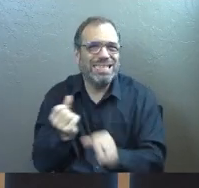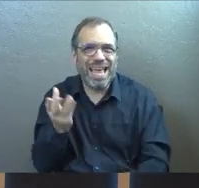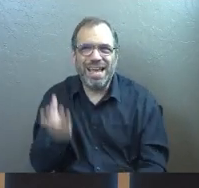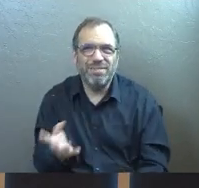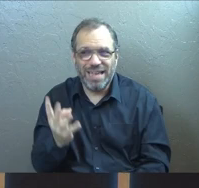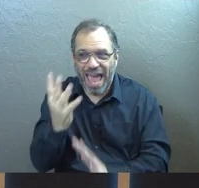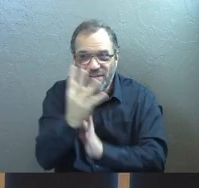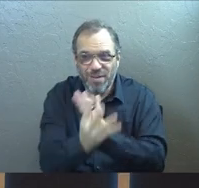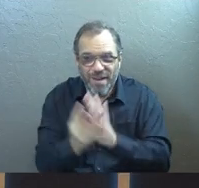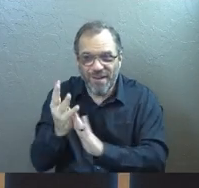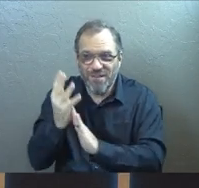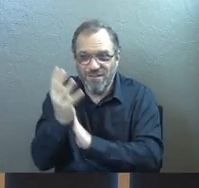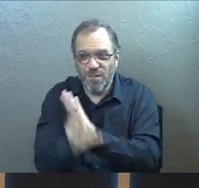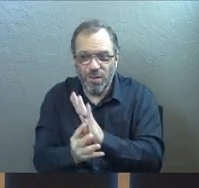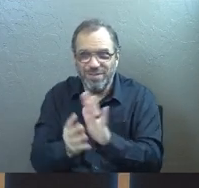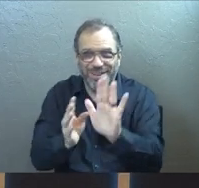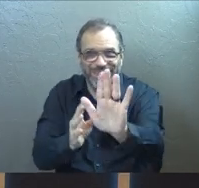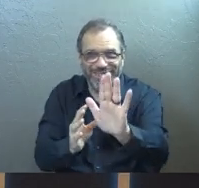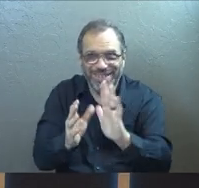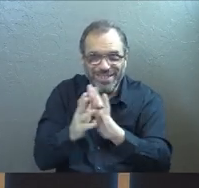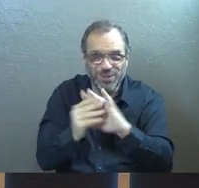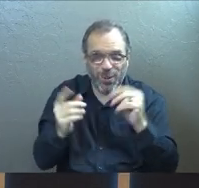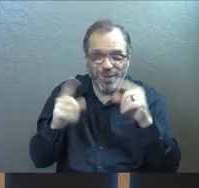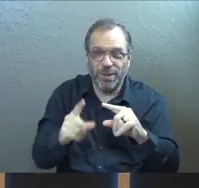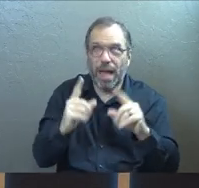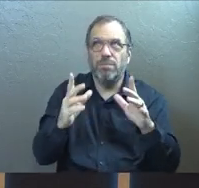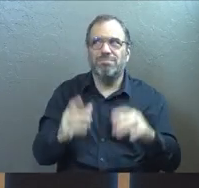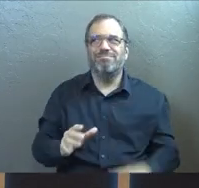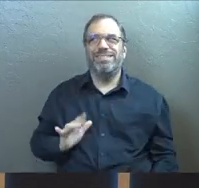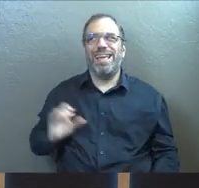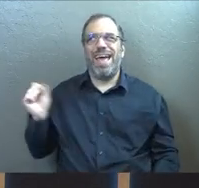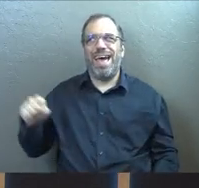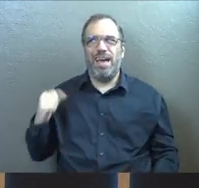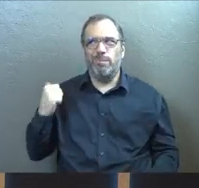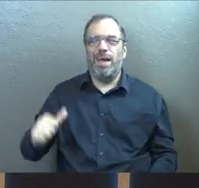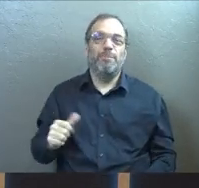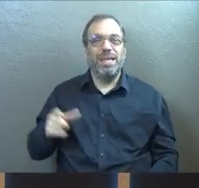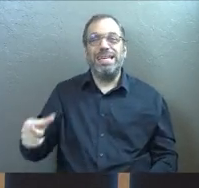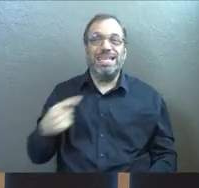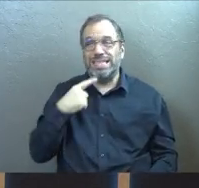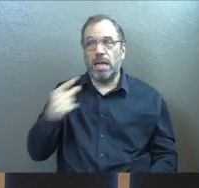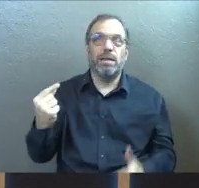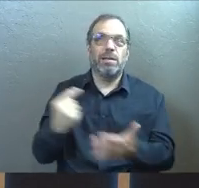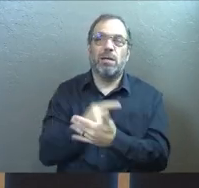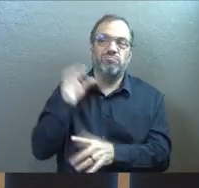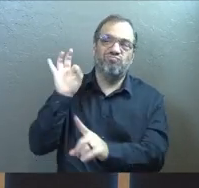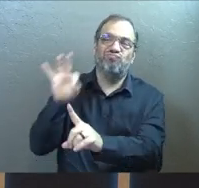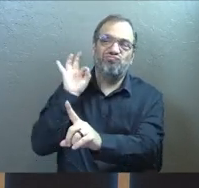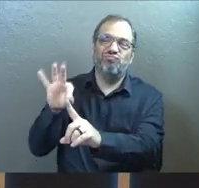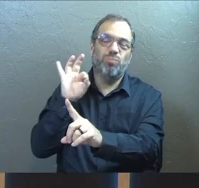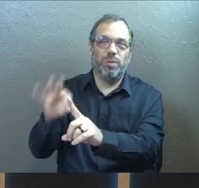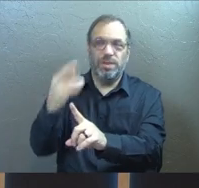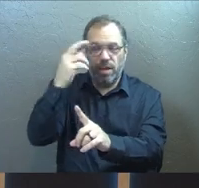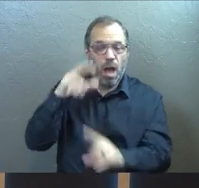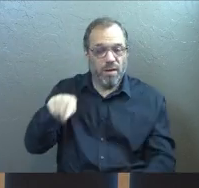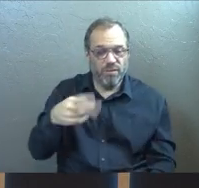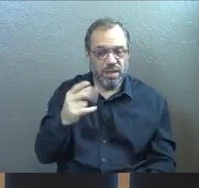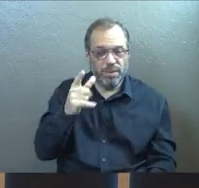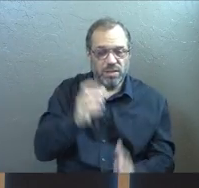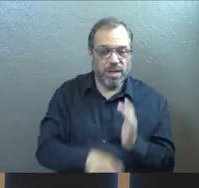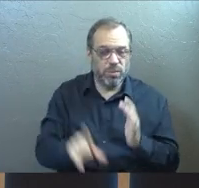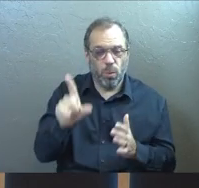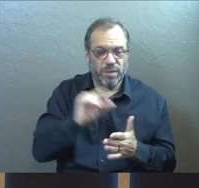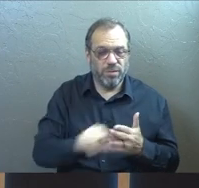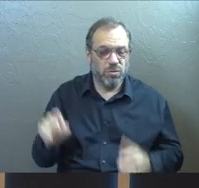hours. You can just imagine what took place. He's letting them know about Jesus. So he describes this Philippians 1